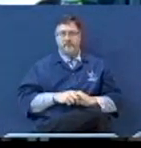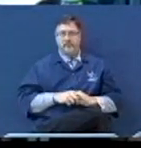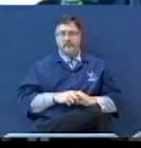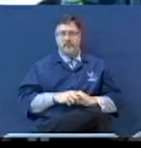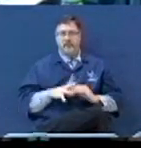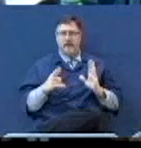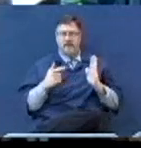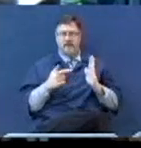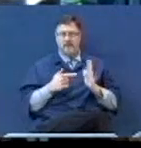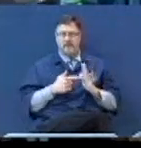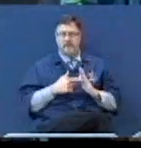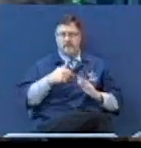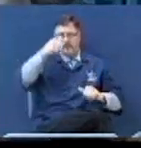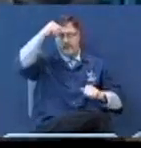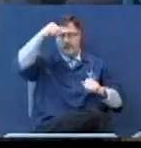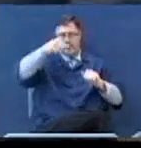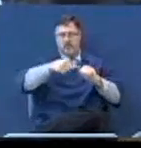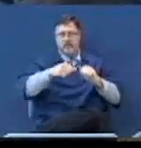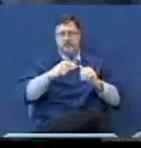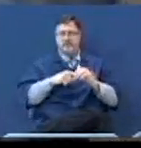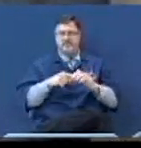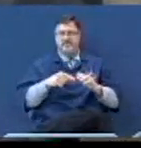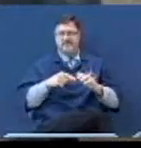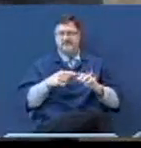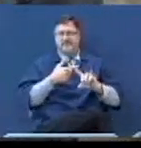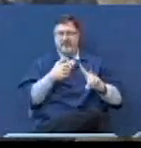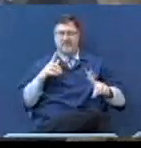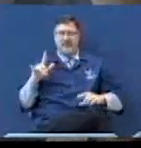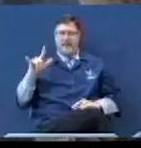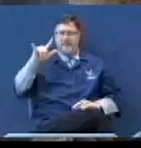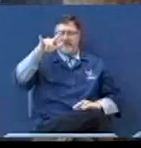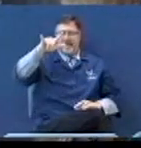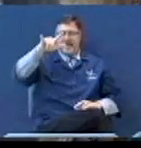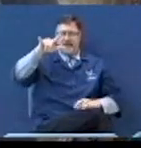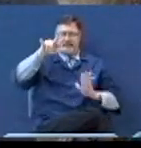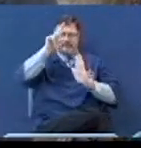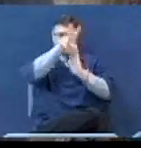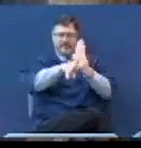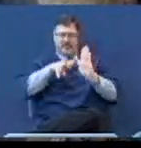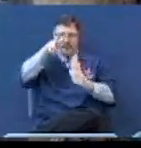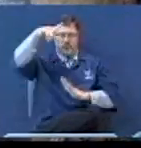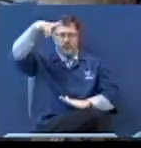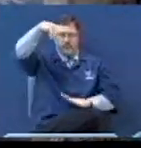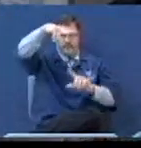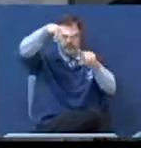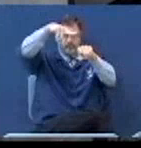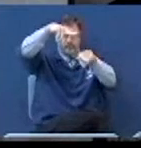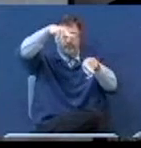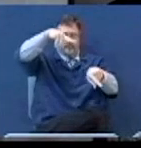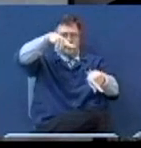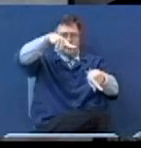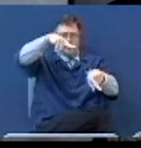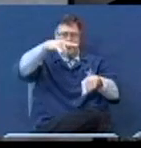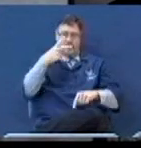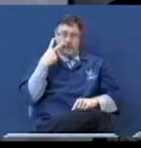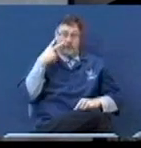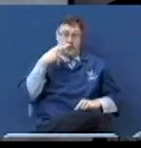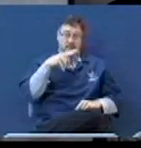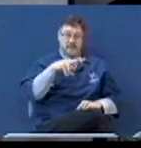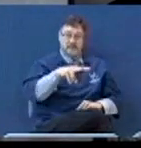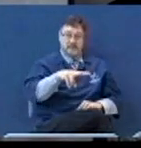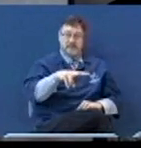This is an aerial shot. And I'm going somewhere. Stay with me. That's an aerial shot. You can see